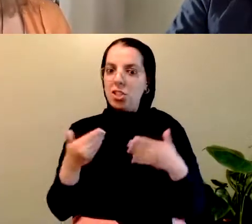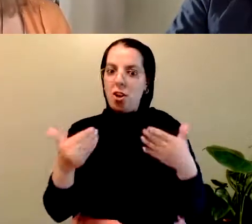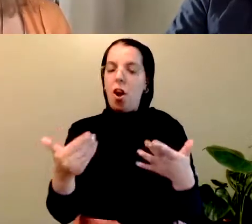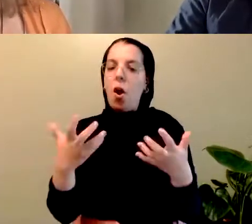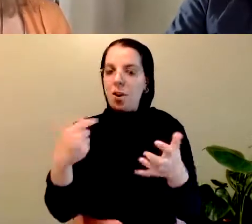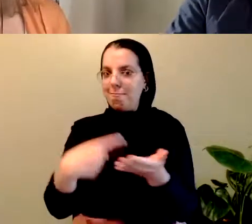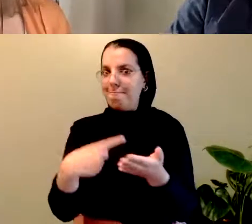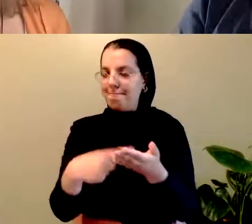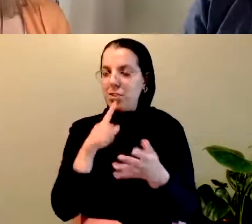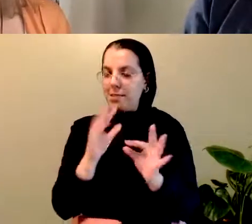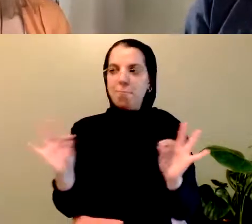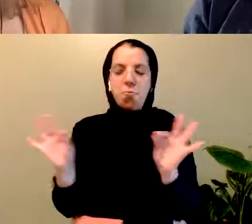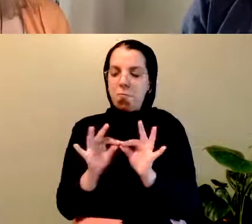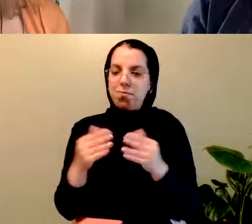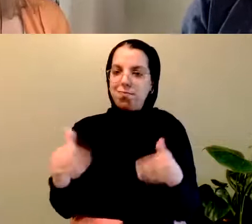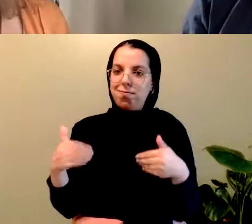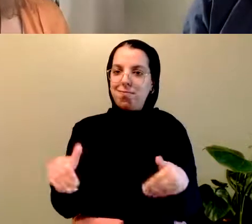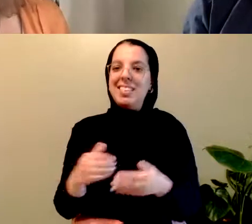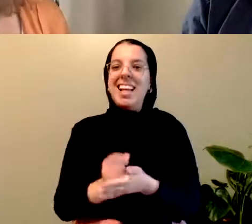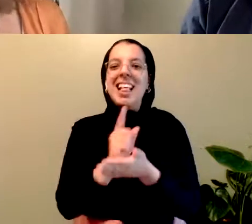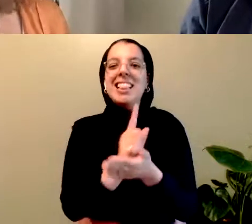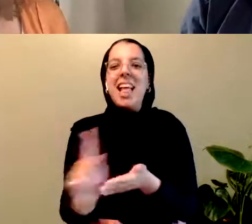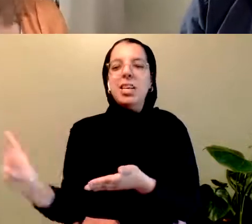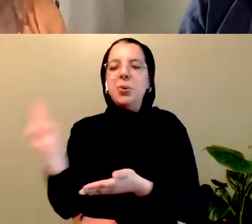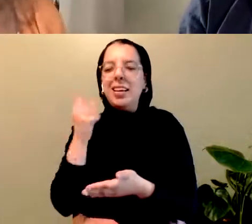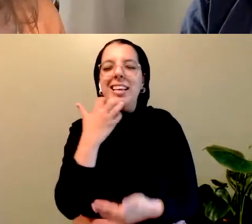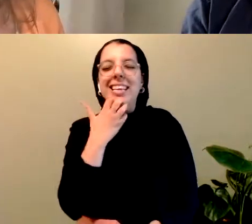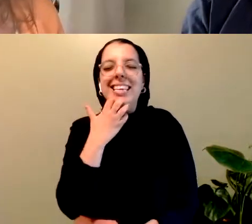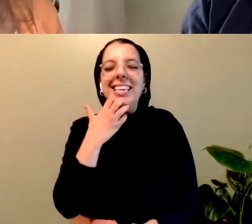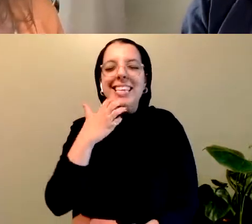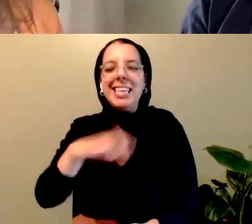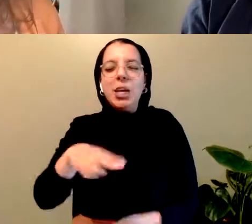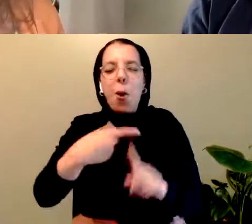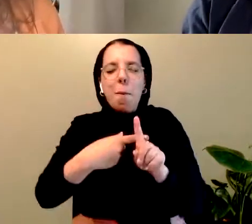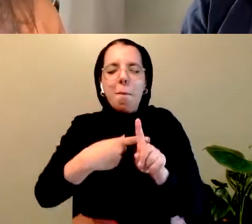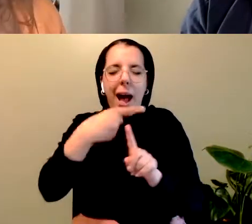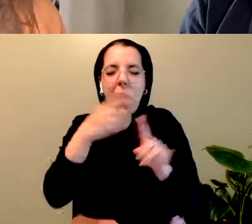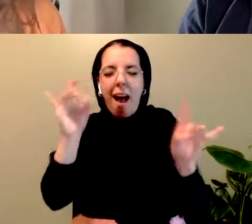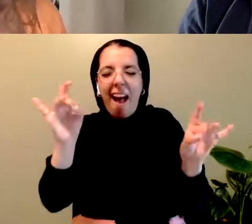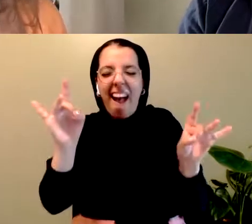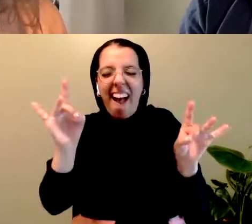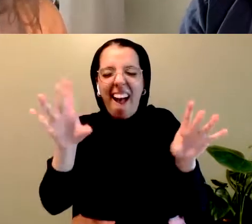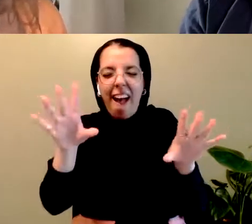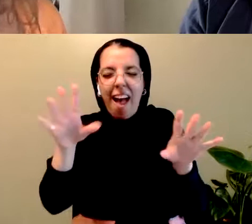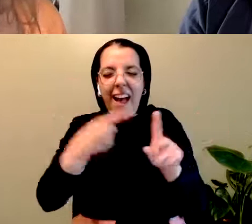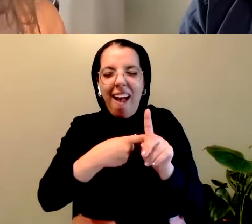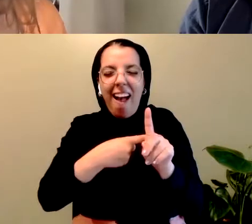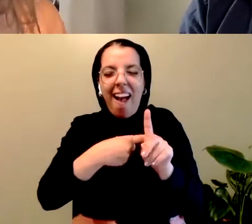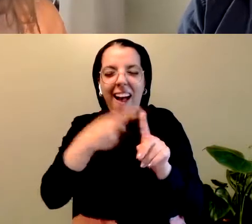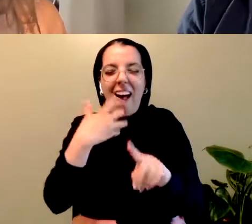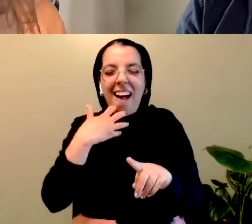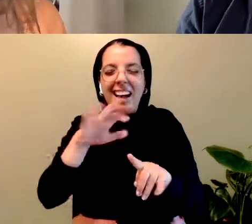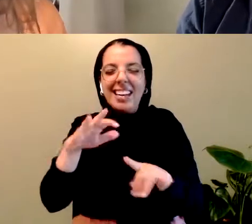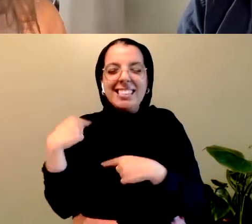Last week, after record shattering heat, a heat wave that saw the hottest ever temperatures recorded in